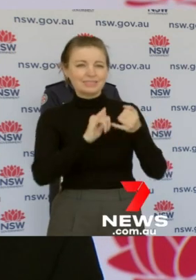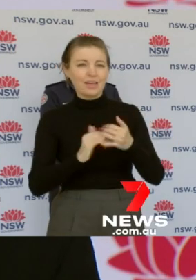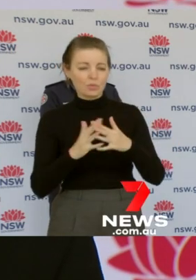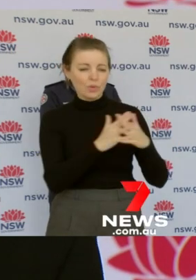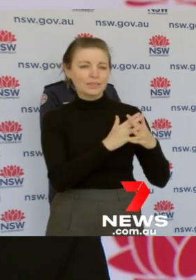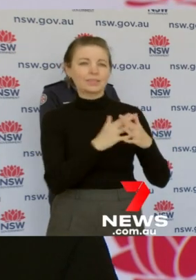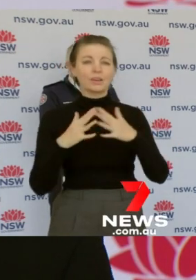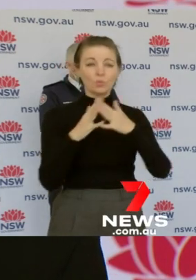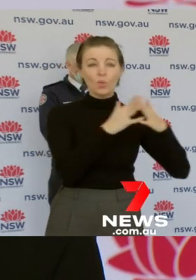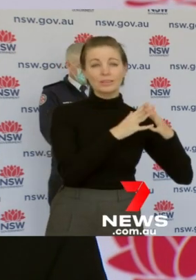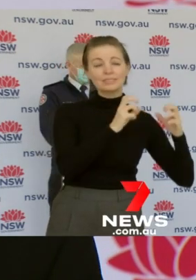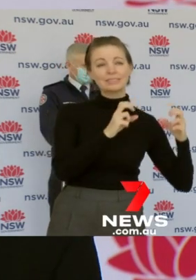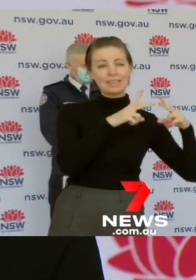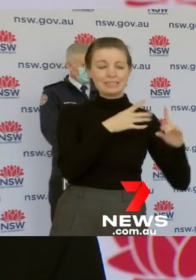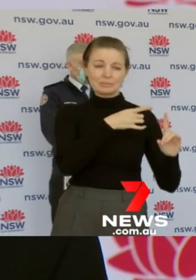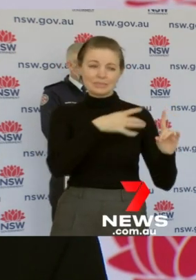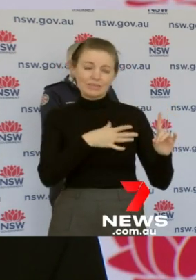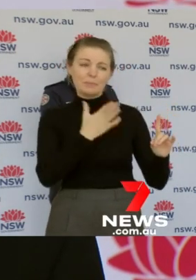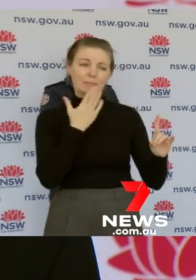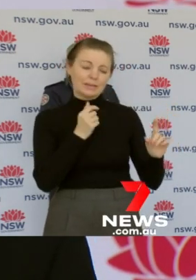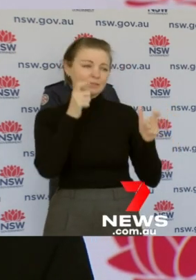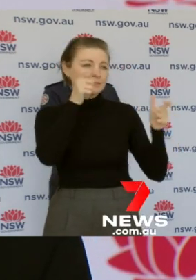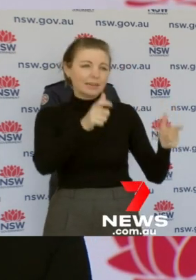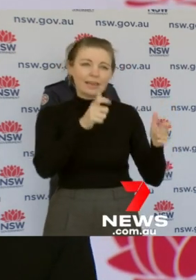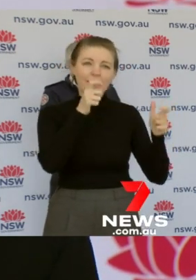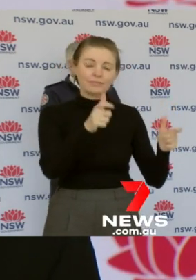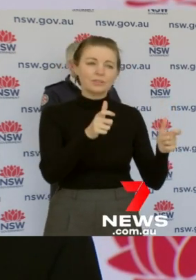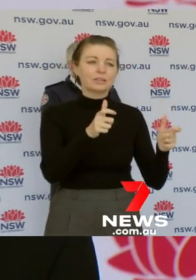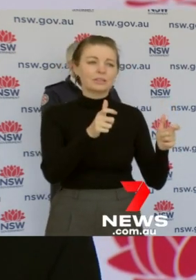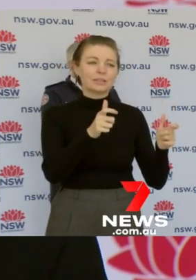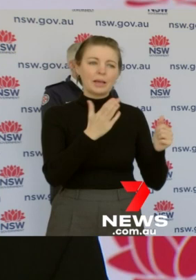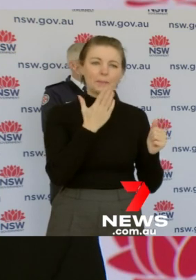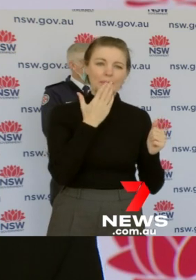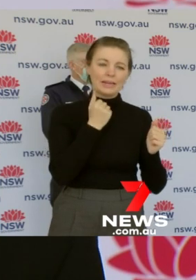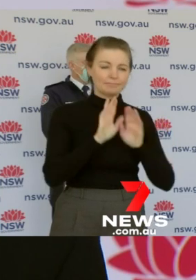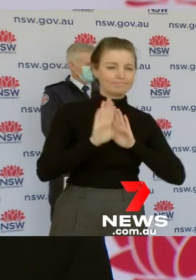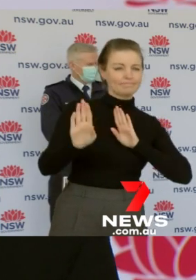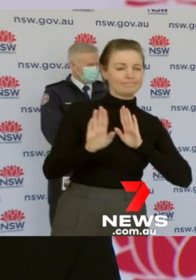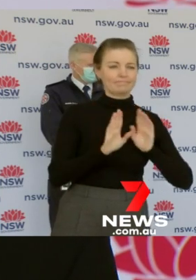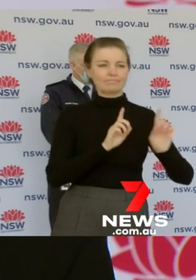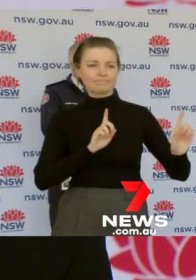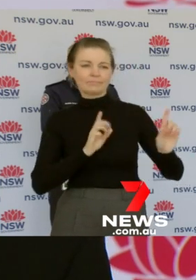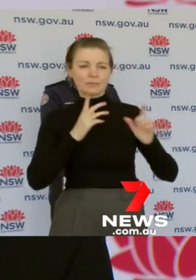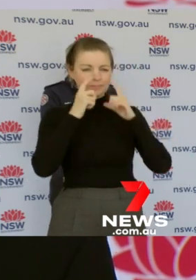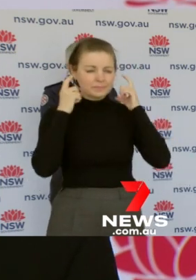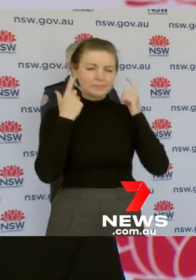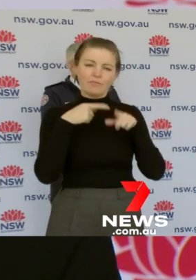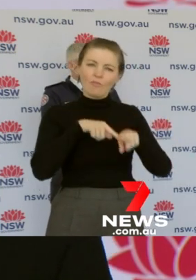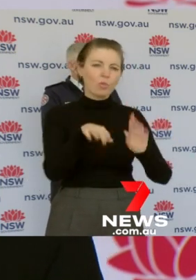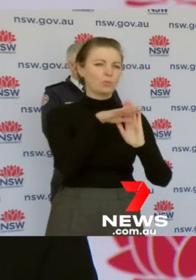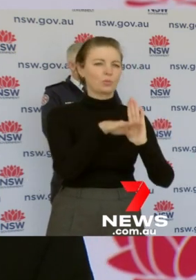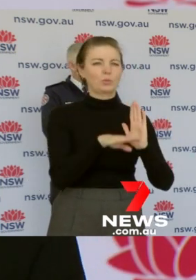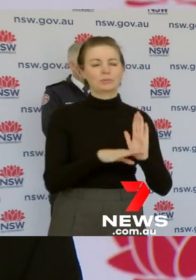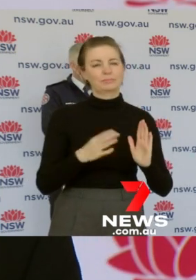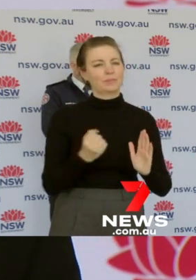in particular be very aware of the COVID-safe behaviours to follow. We've also